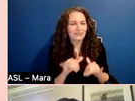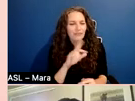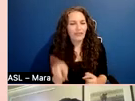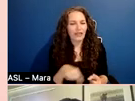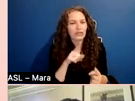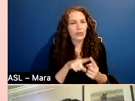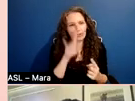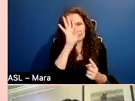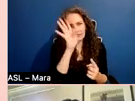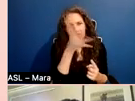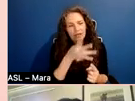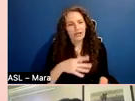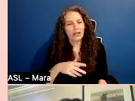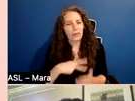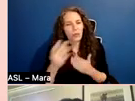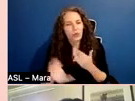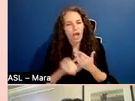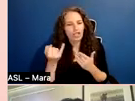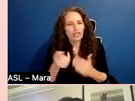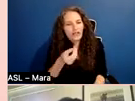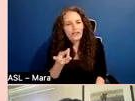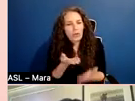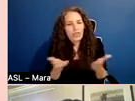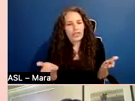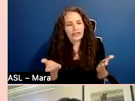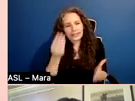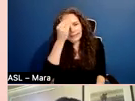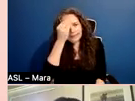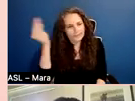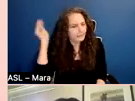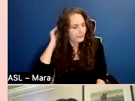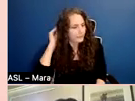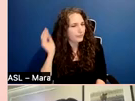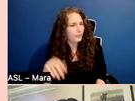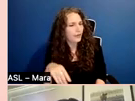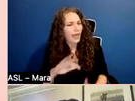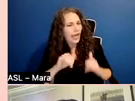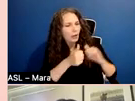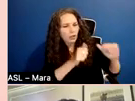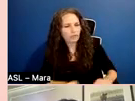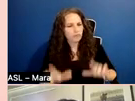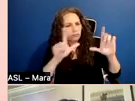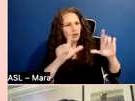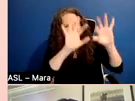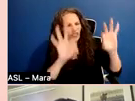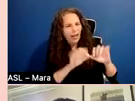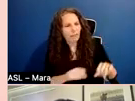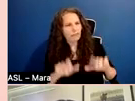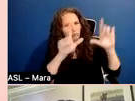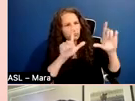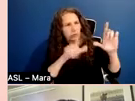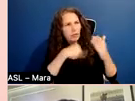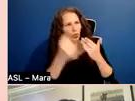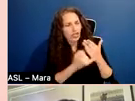of your project, there are some things to keep in mind, which is how do you frame your project? Where does it fit in the